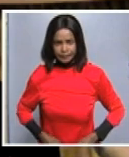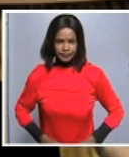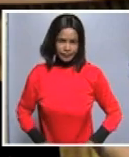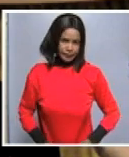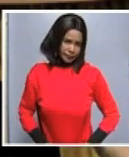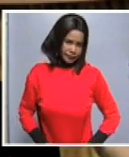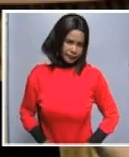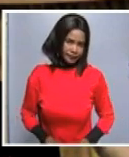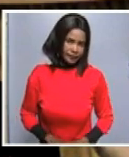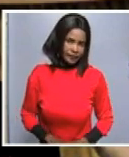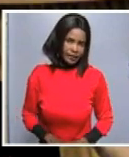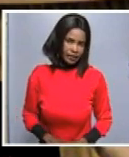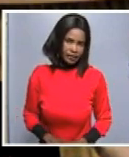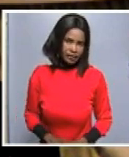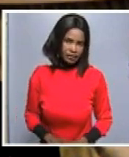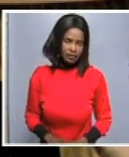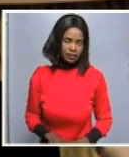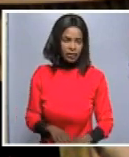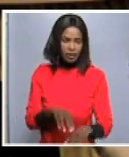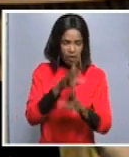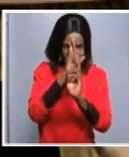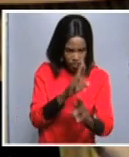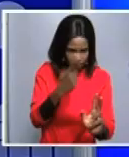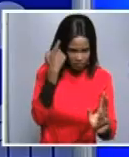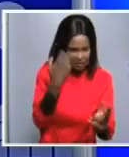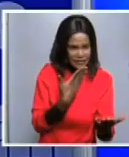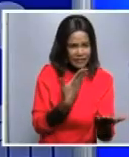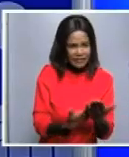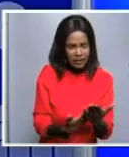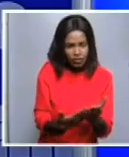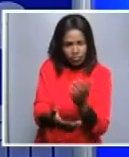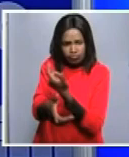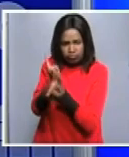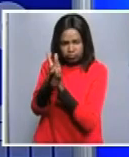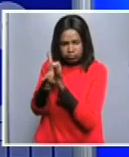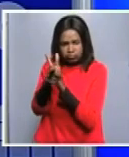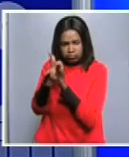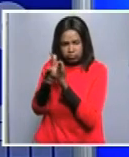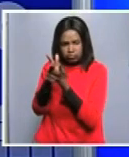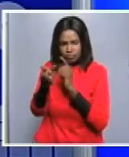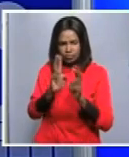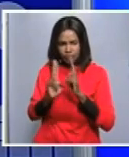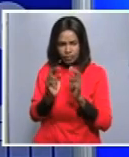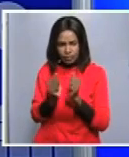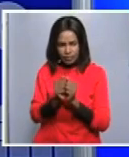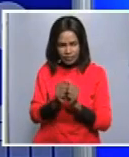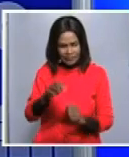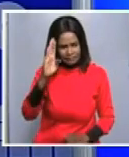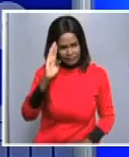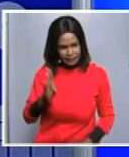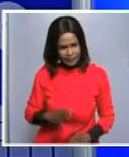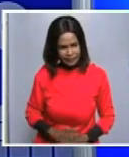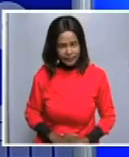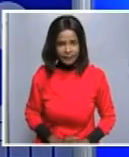political character thank you so much for joining us this evening a pleasant evening to you for